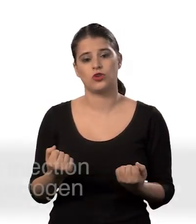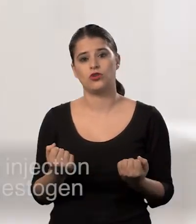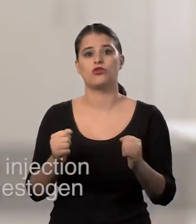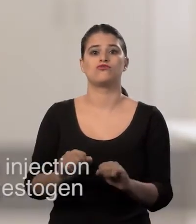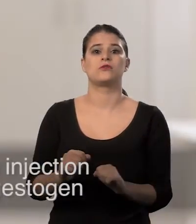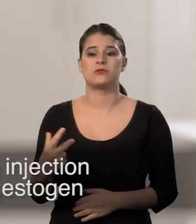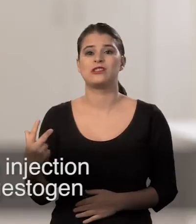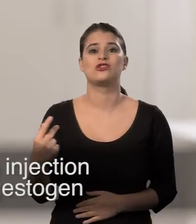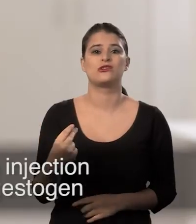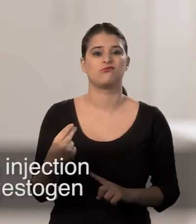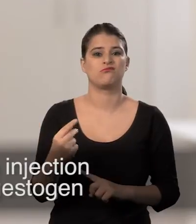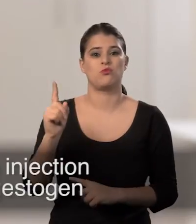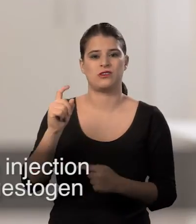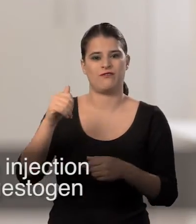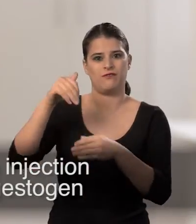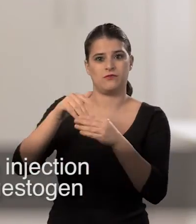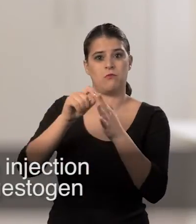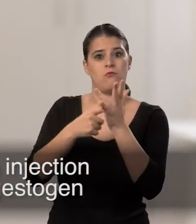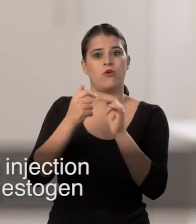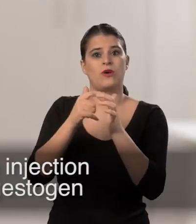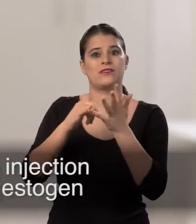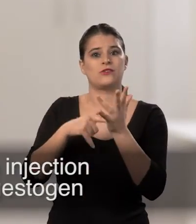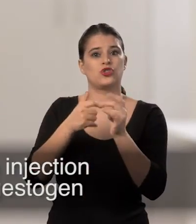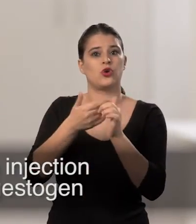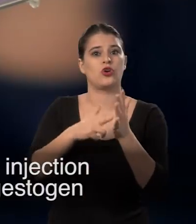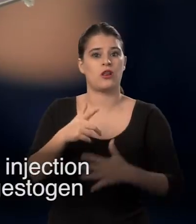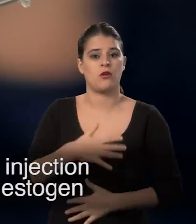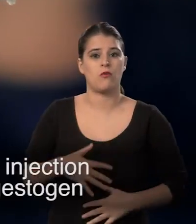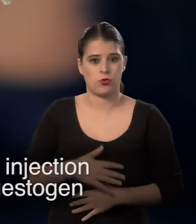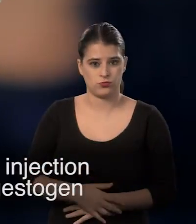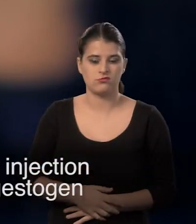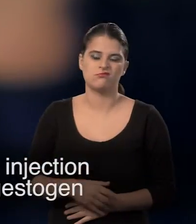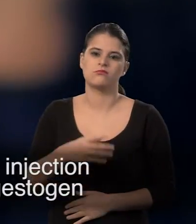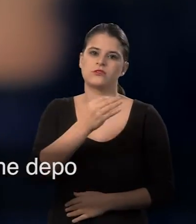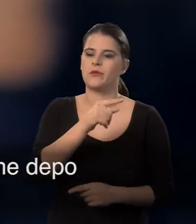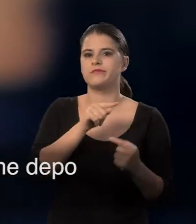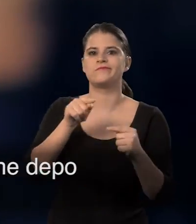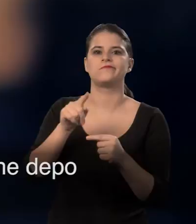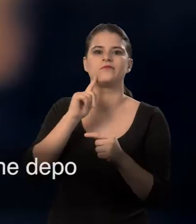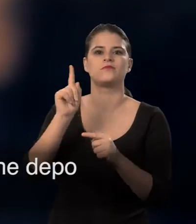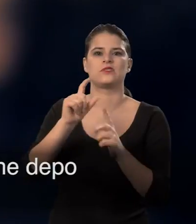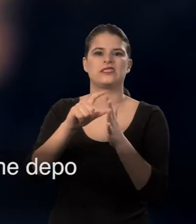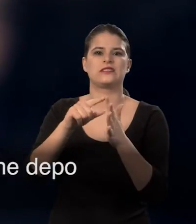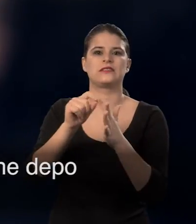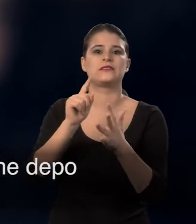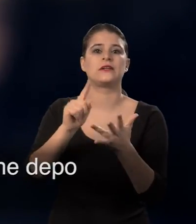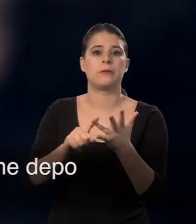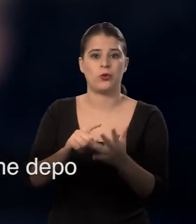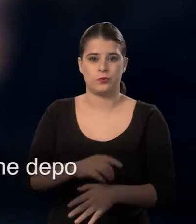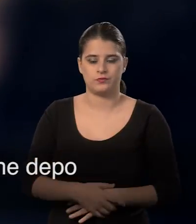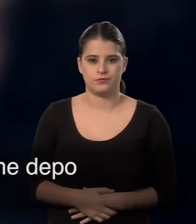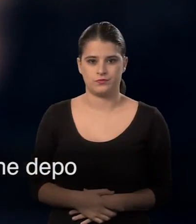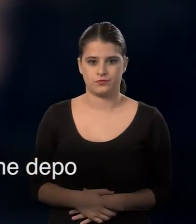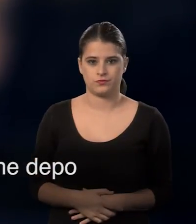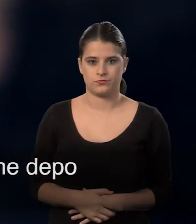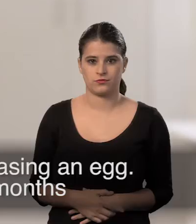The contraceptive injection is an injection that contains the hormone progestogen. You sometimes hear it called